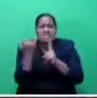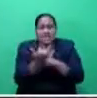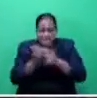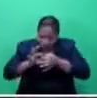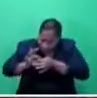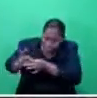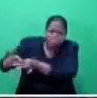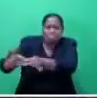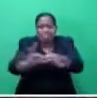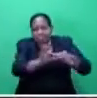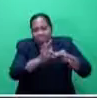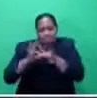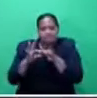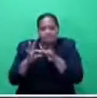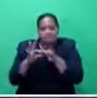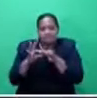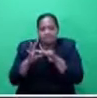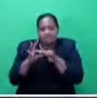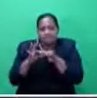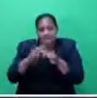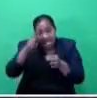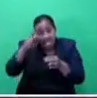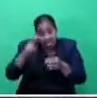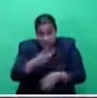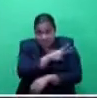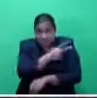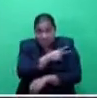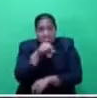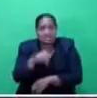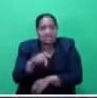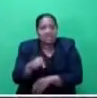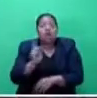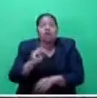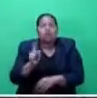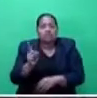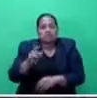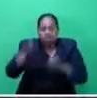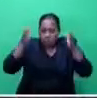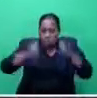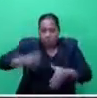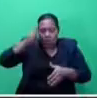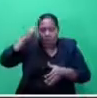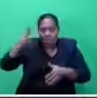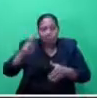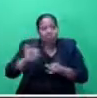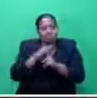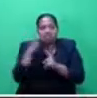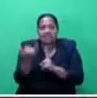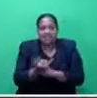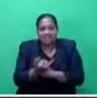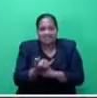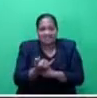times in this Honourable House, Mr. Speaker, sir. National security is a whole-of-nation, whole-of-society approach. We all